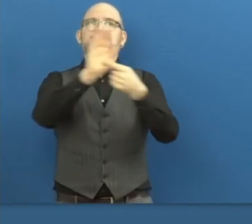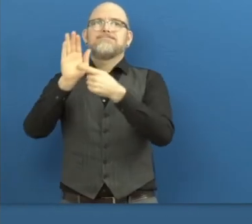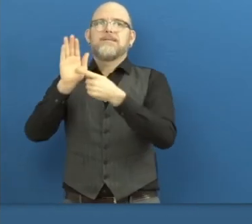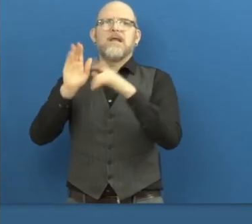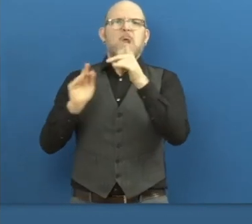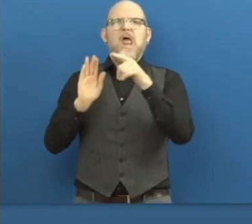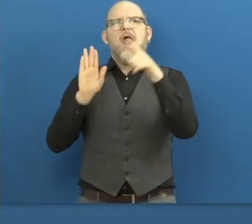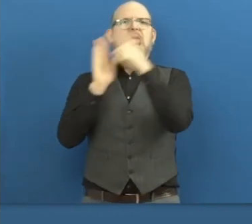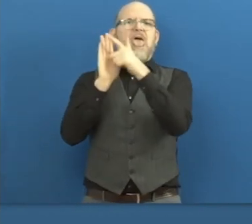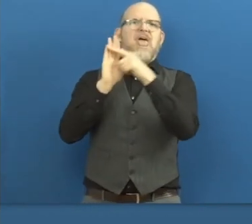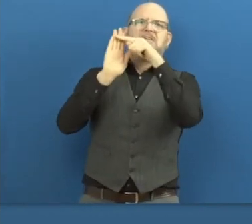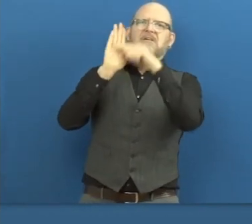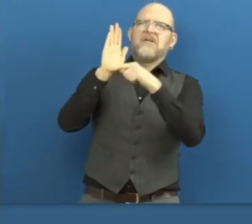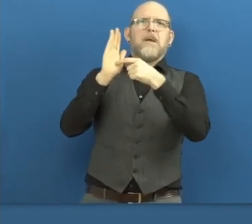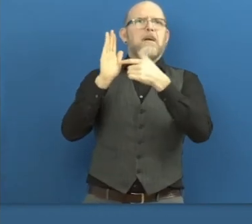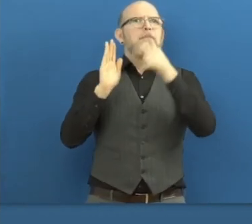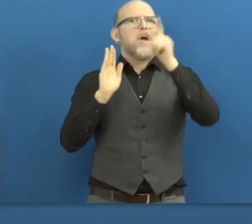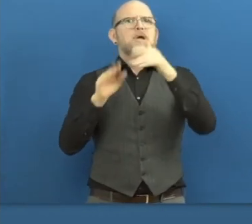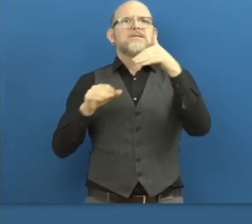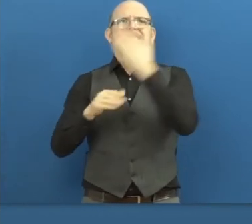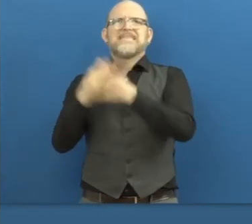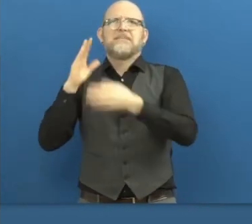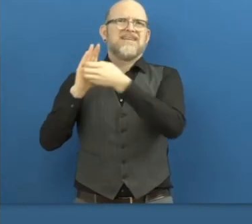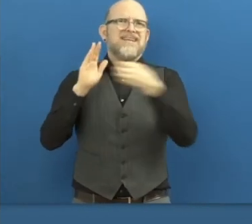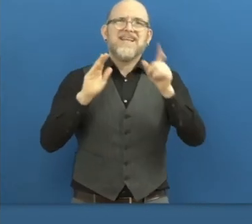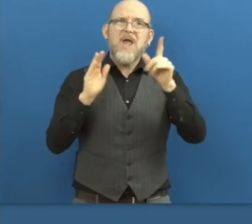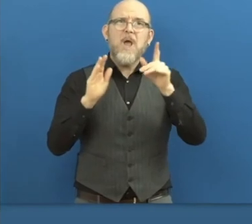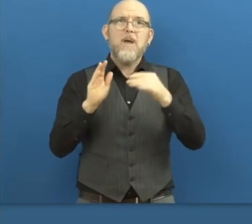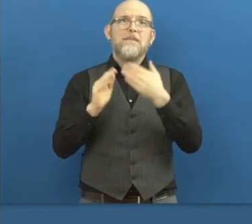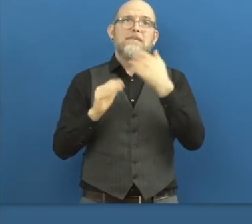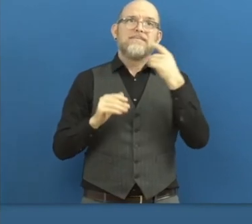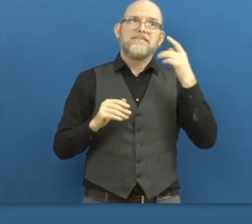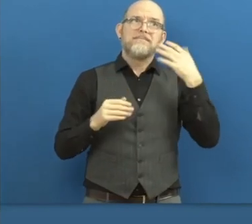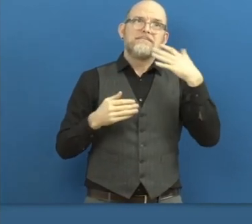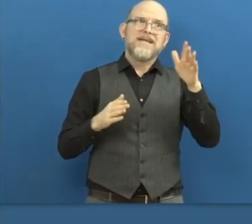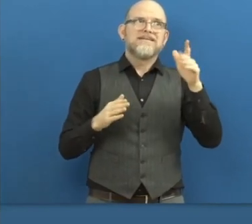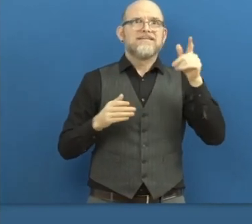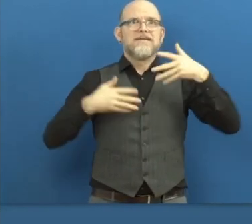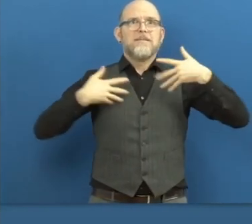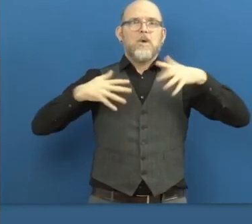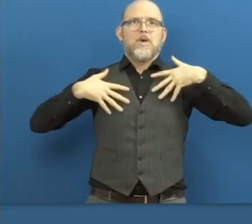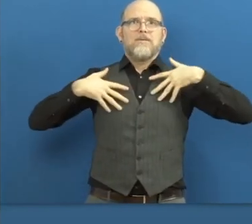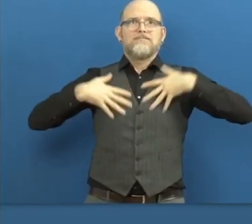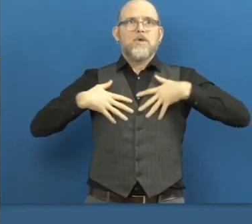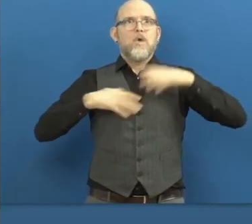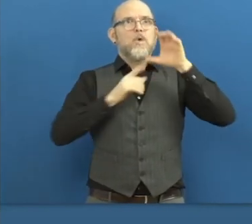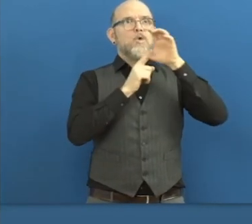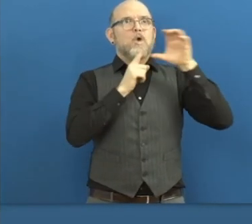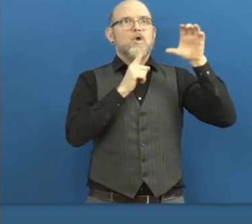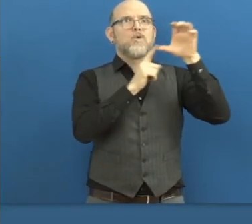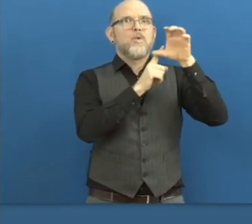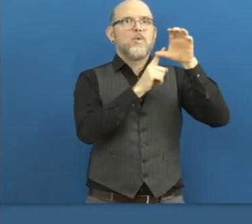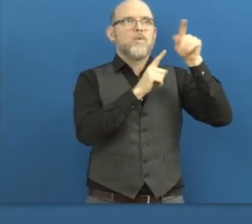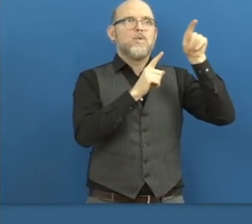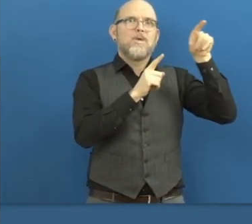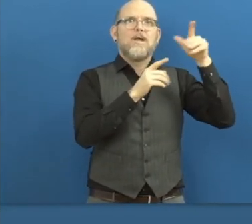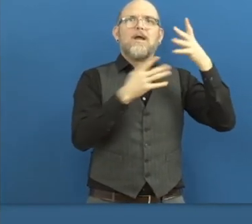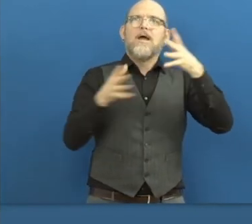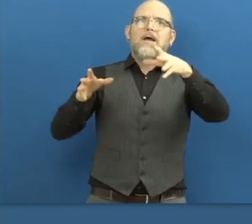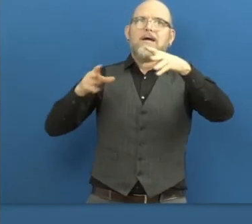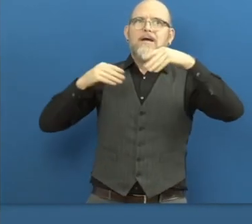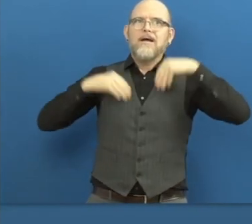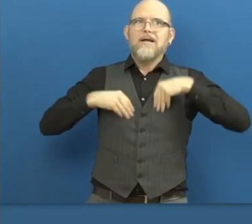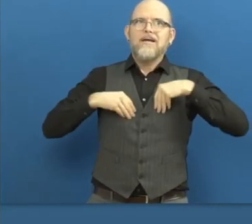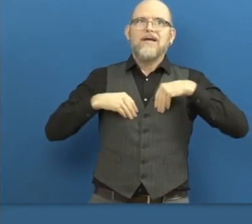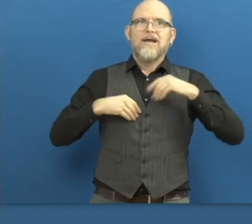work you're doing on cultures will lift us with luck well above that. So thank you very much. We're now, I know, going to move